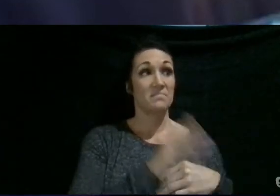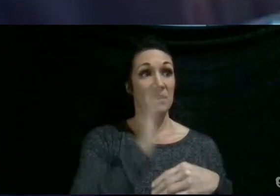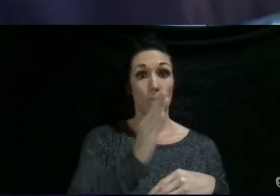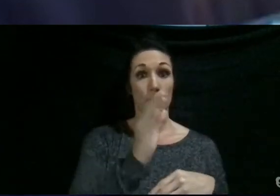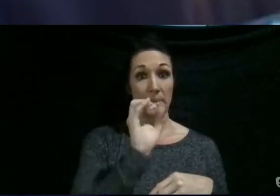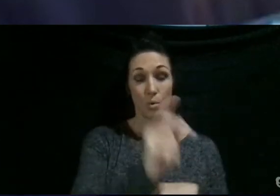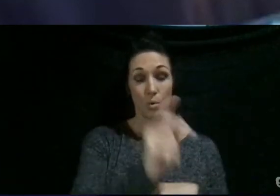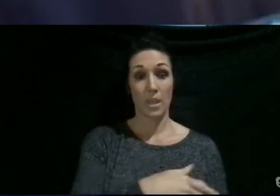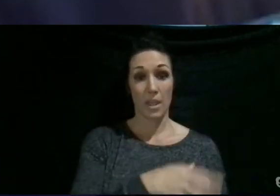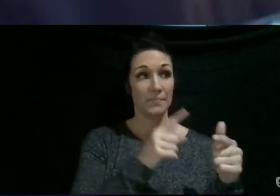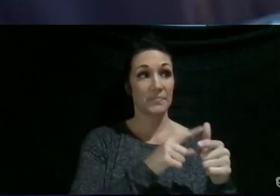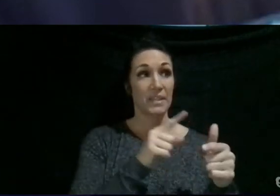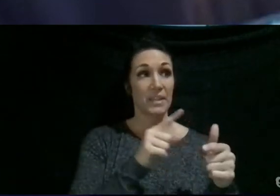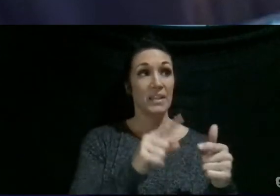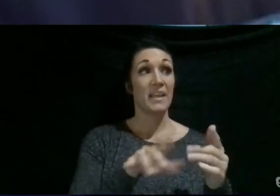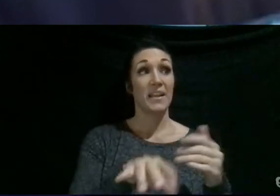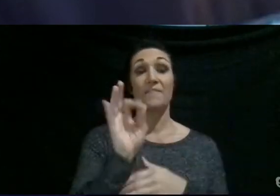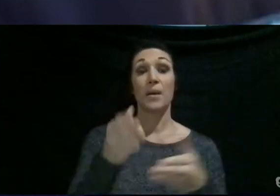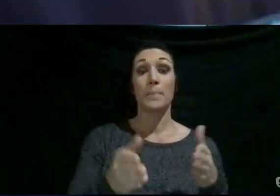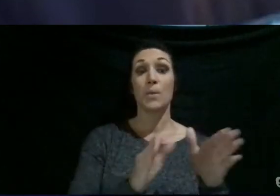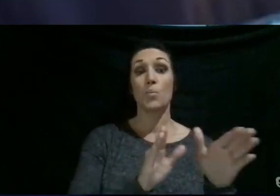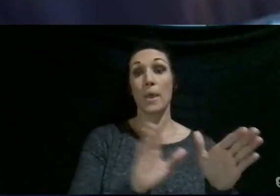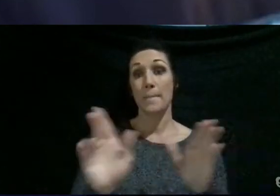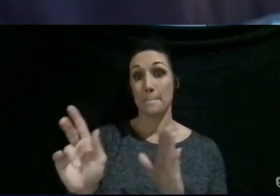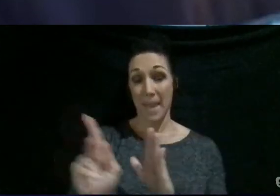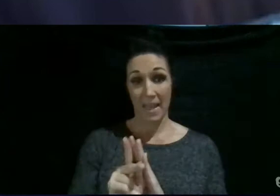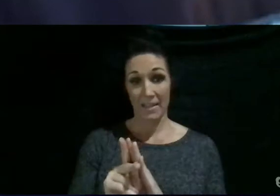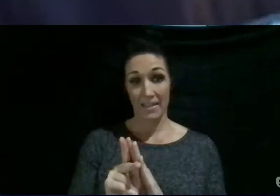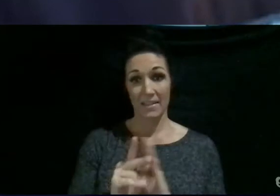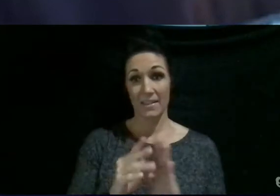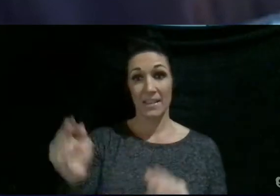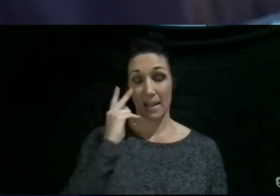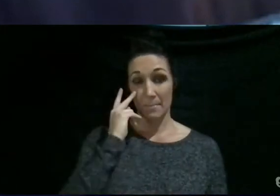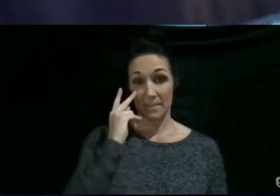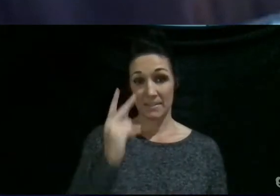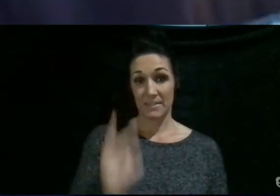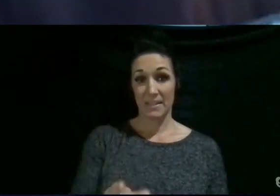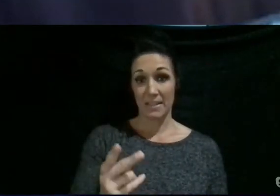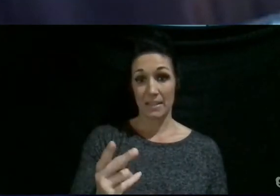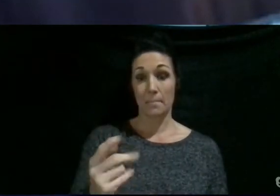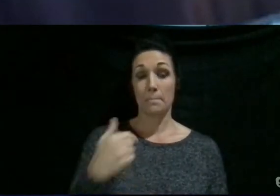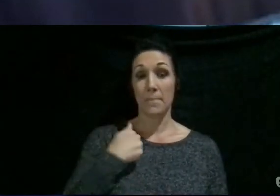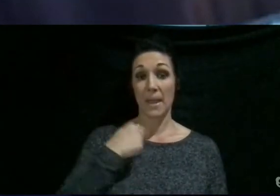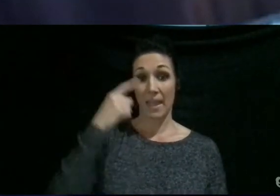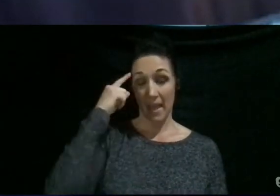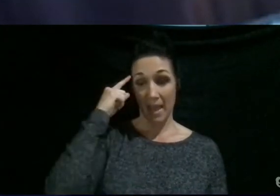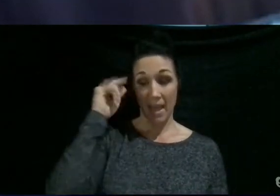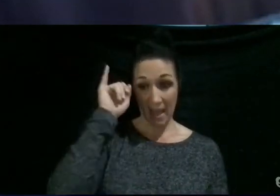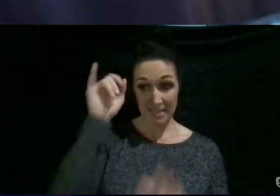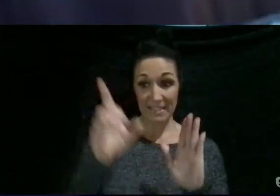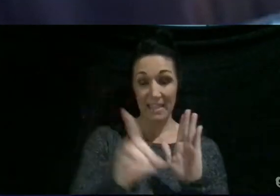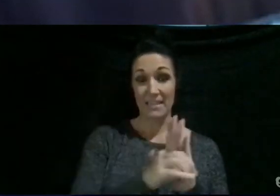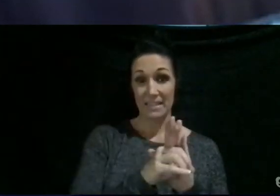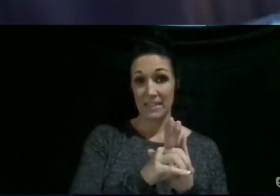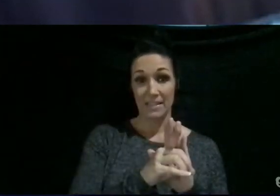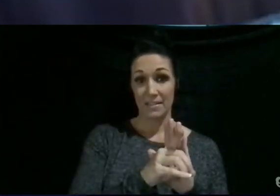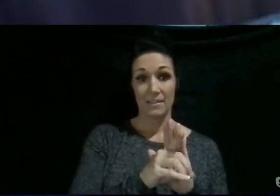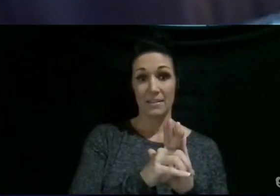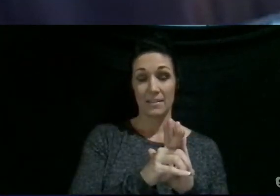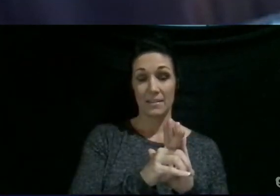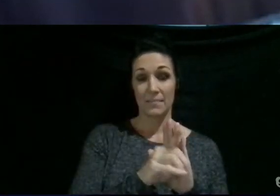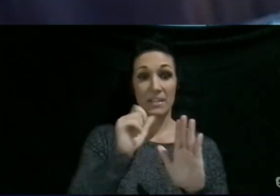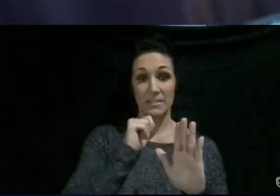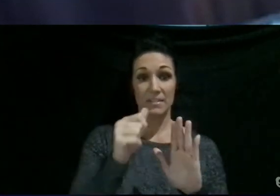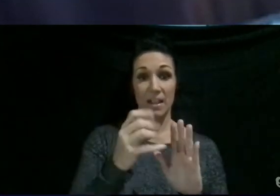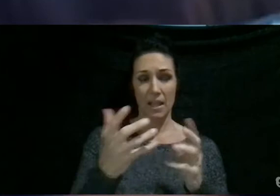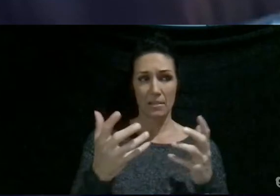And then I found my way back and I'm seeing that my identity has, it's not intertwined with